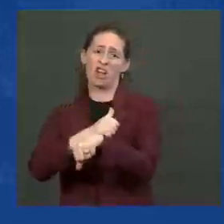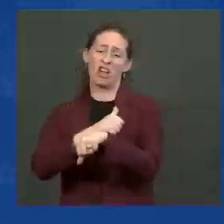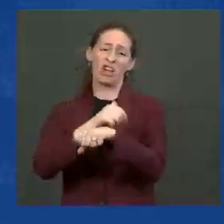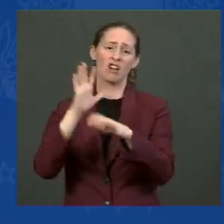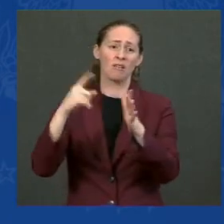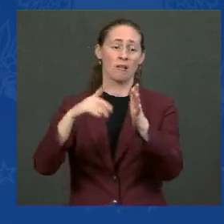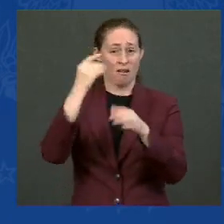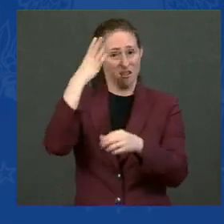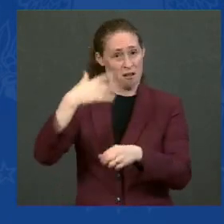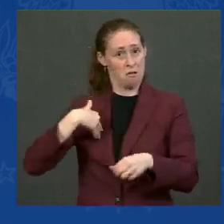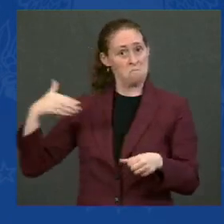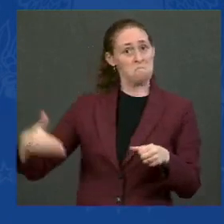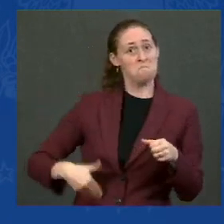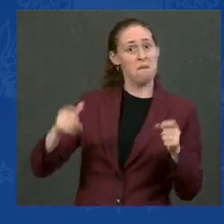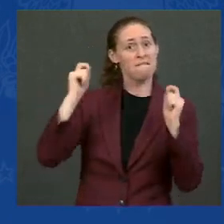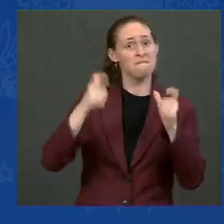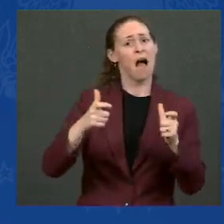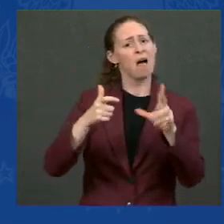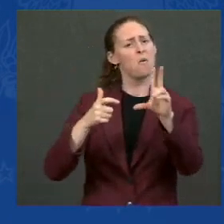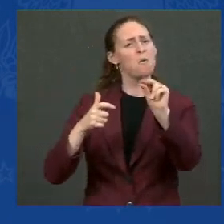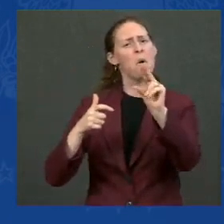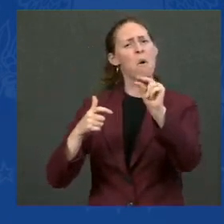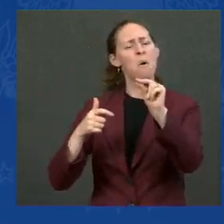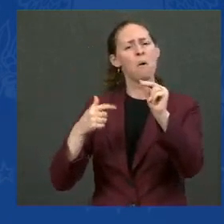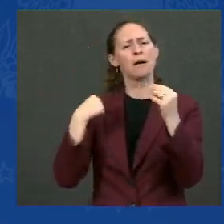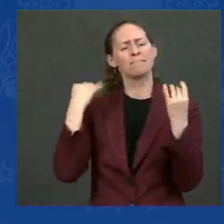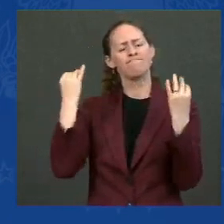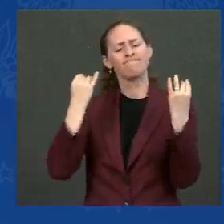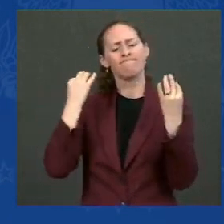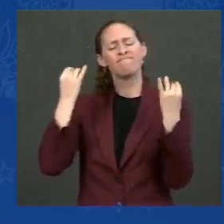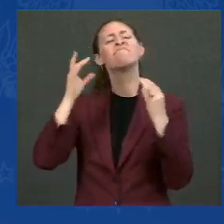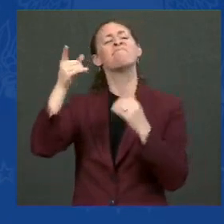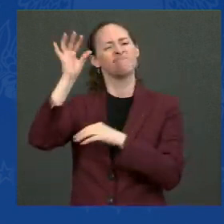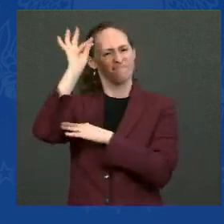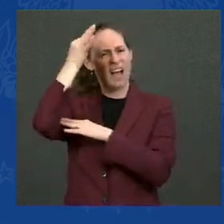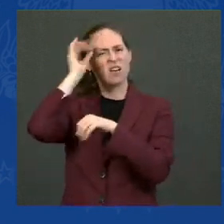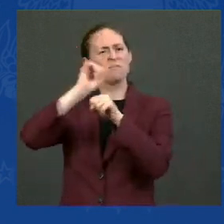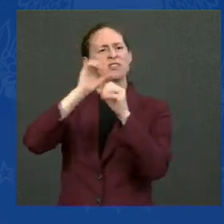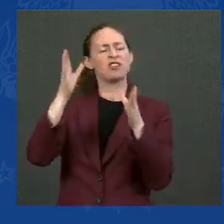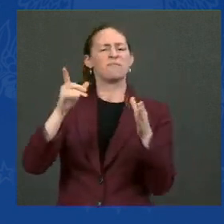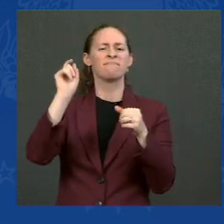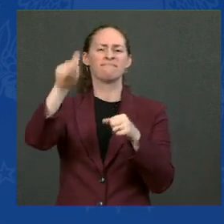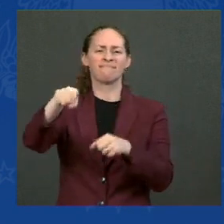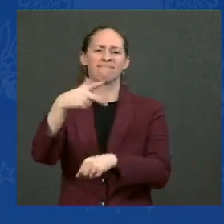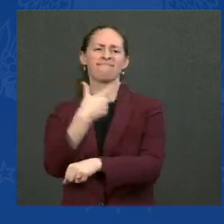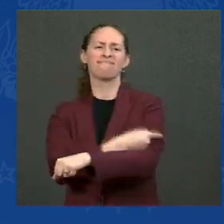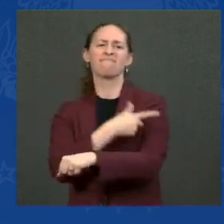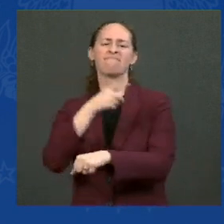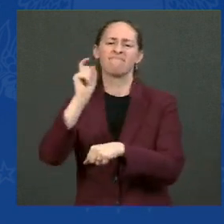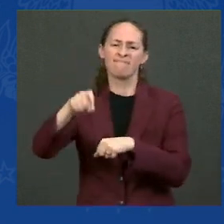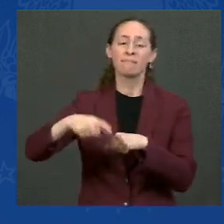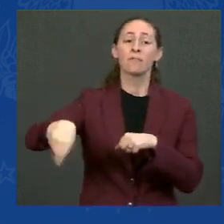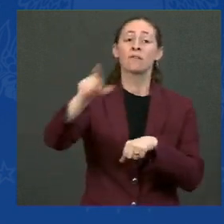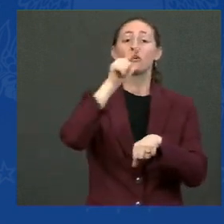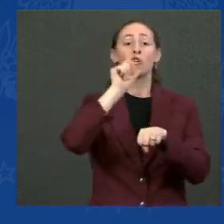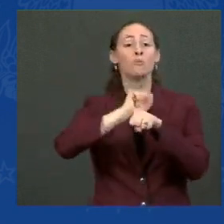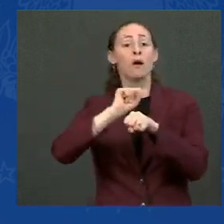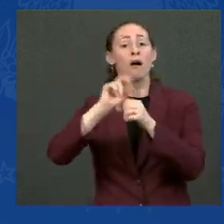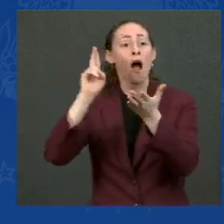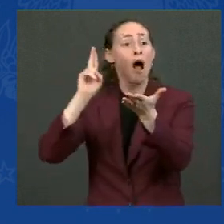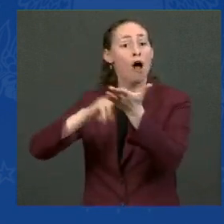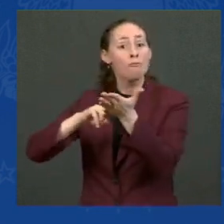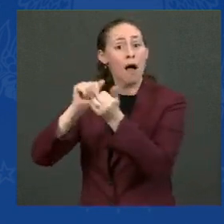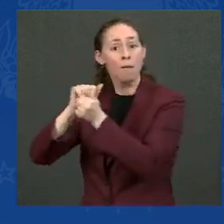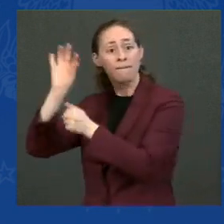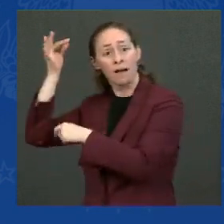My administration is now requiring federal workers to be vaccinated. We've also required federal contractors to be vaccinated. If you have a contract of the